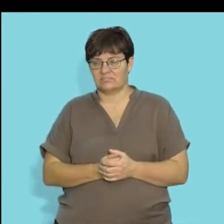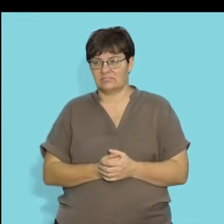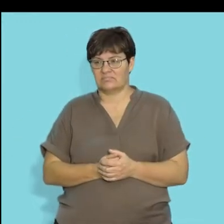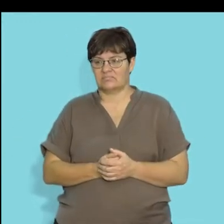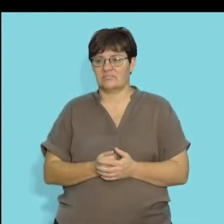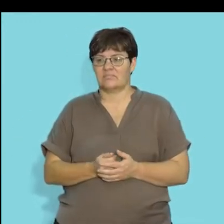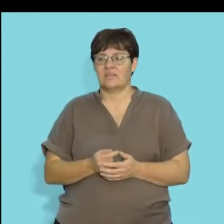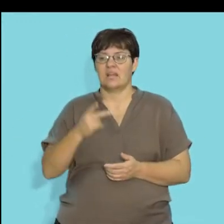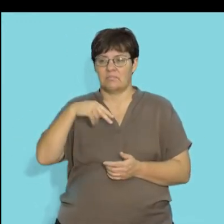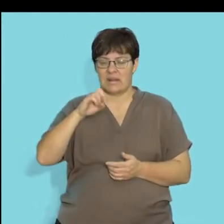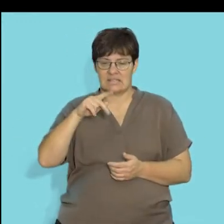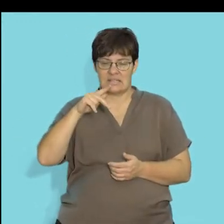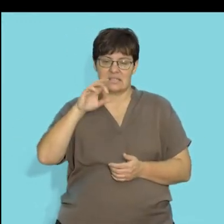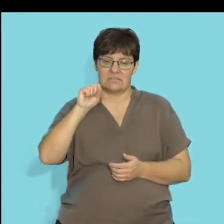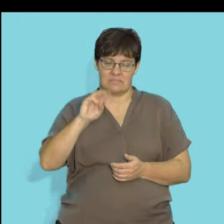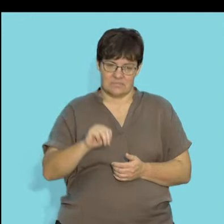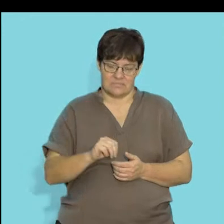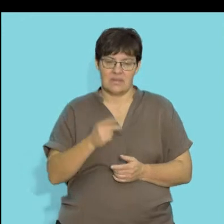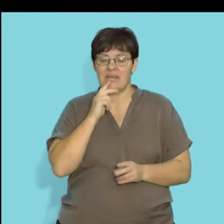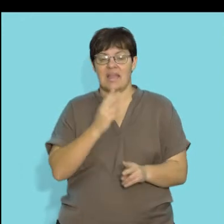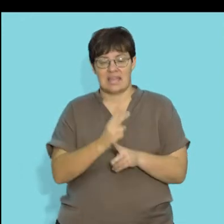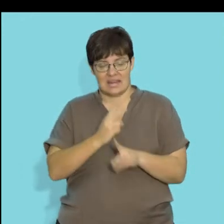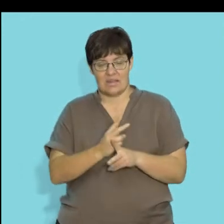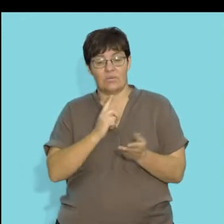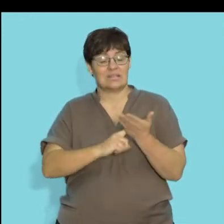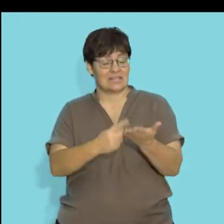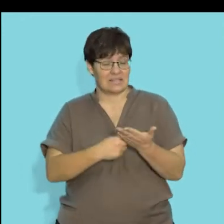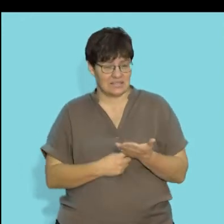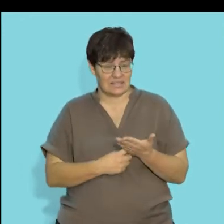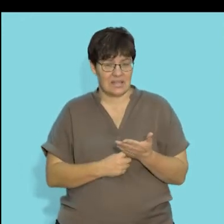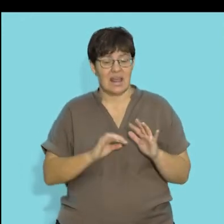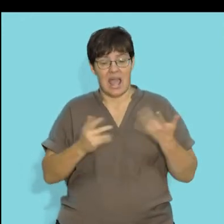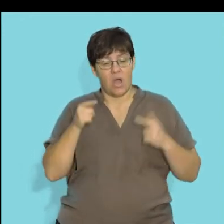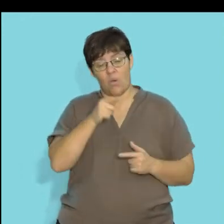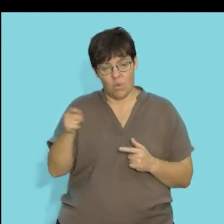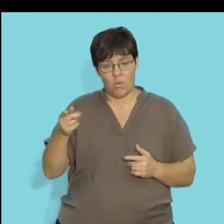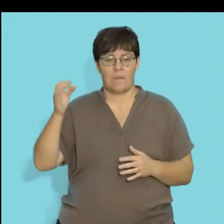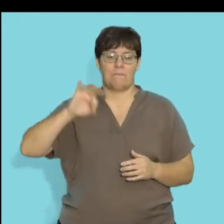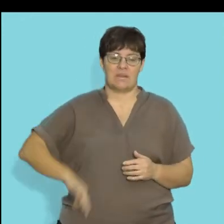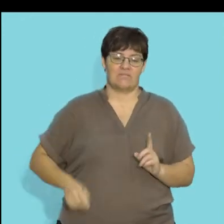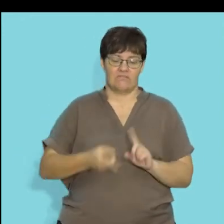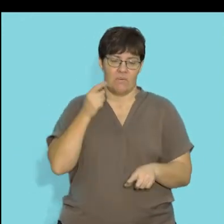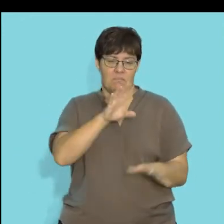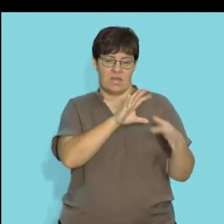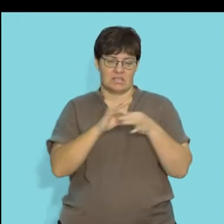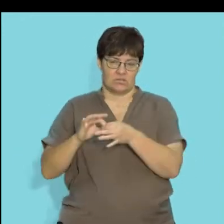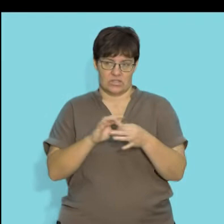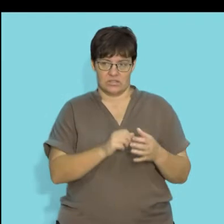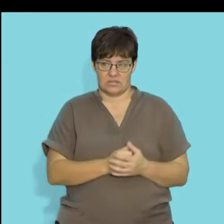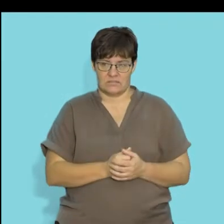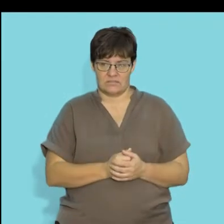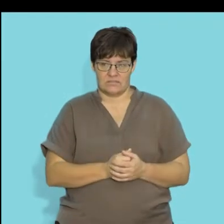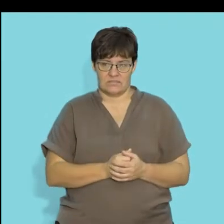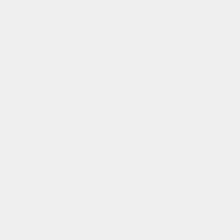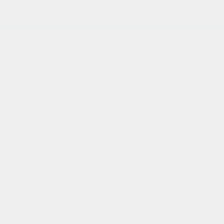and finally we mentioned parasitism early on and again we discussed that and how these individuals benefit from that association.